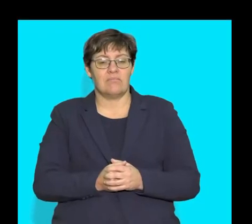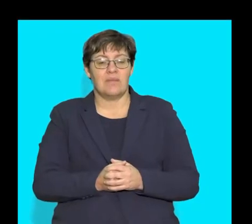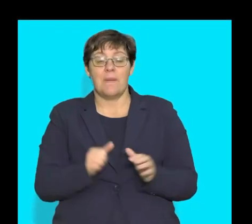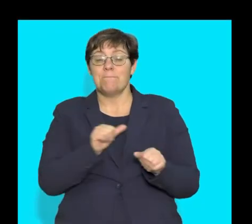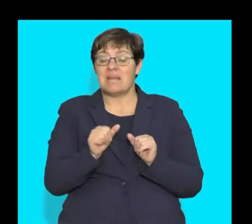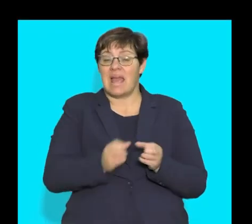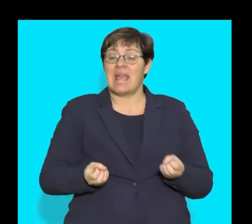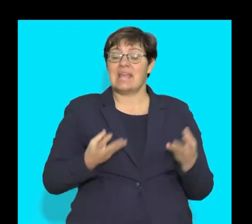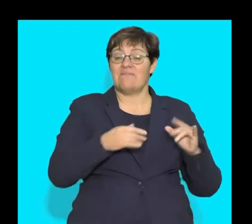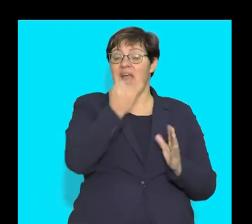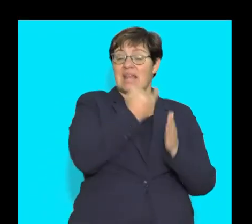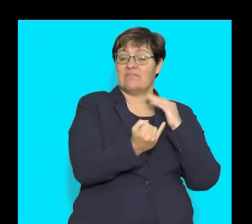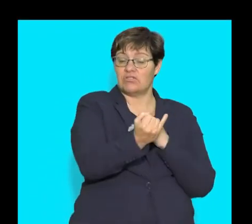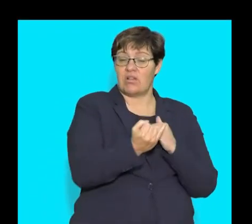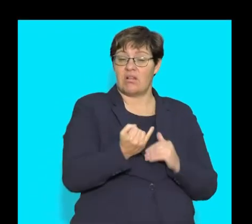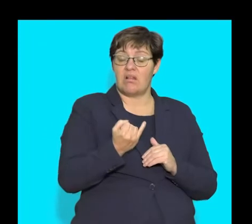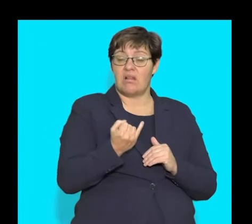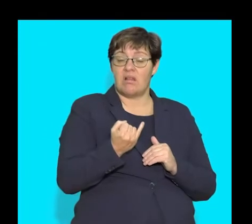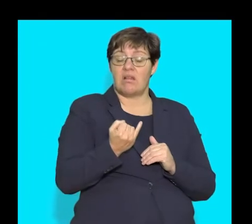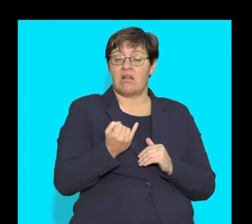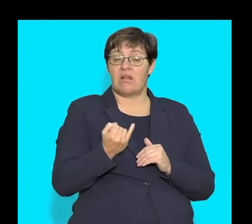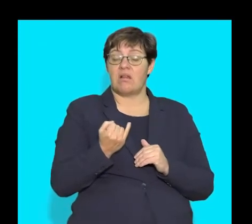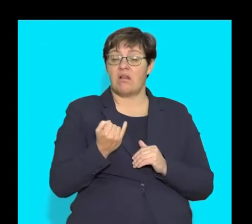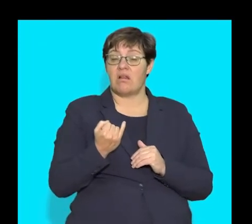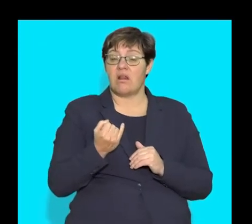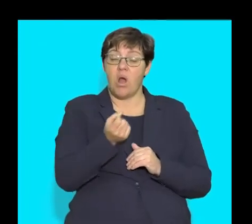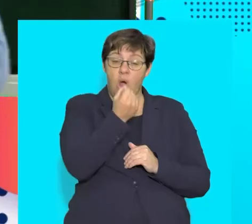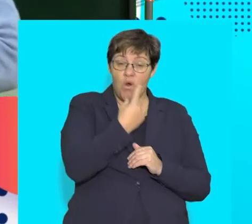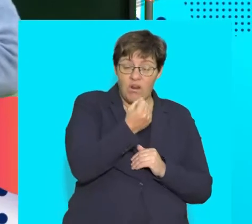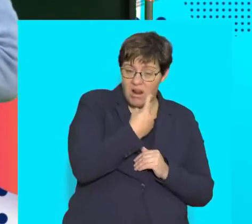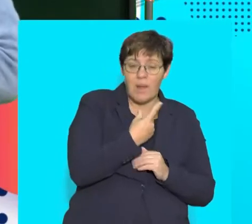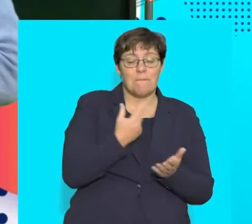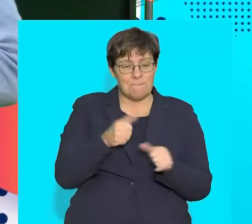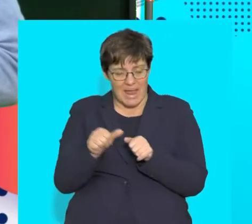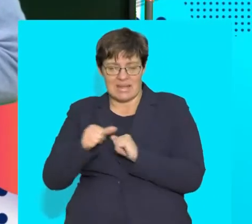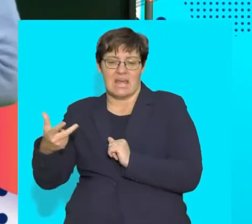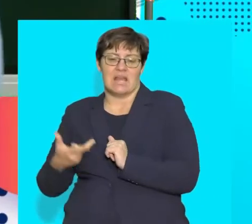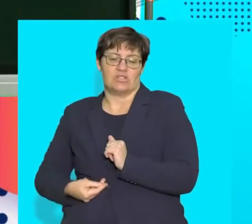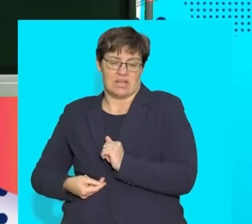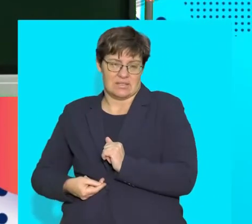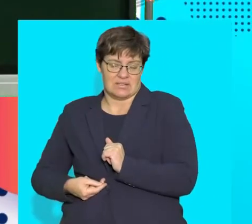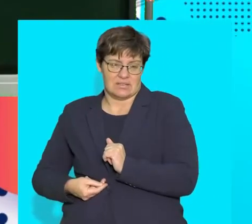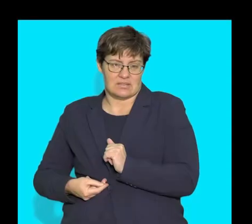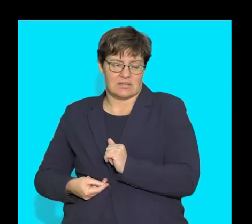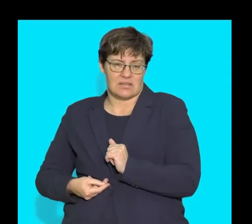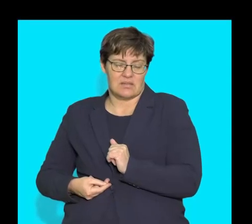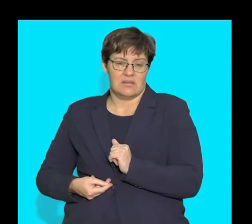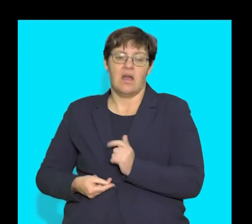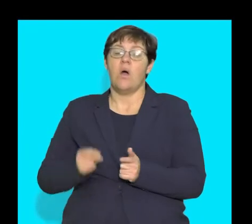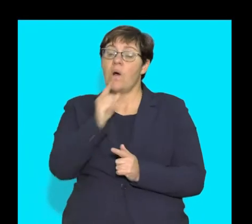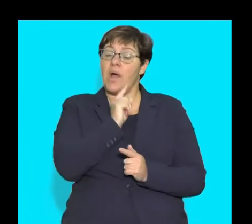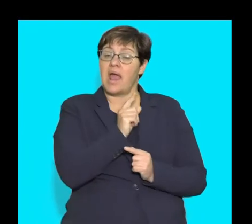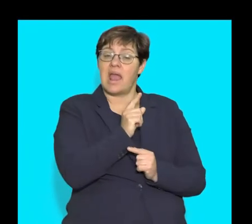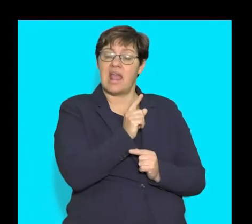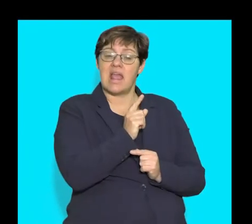you know, rather than giving it to an individual orally, it is injected. What is the reason for that? So, guys, think about the